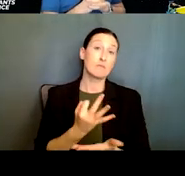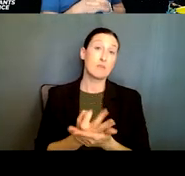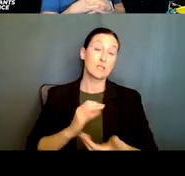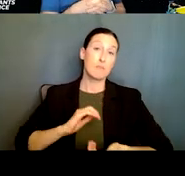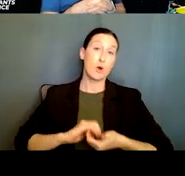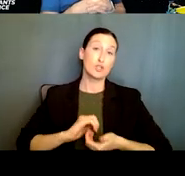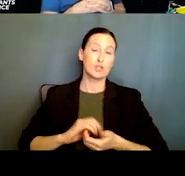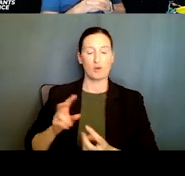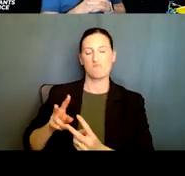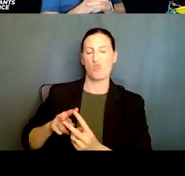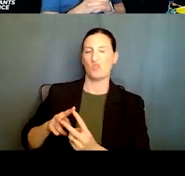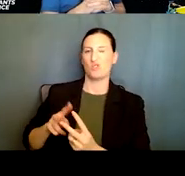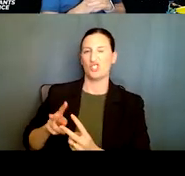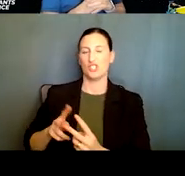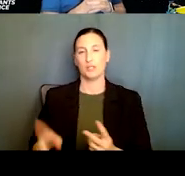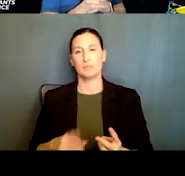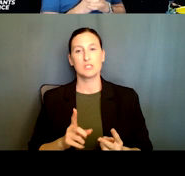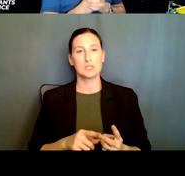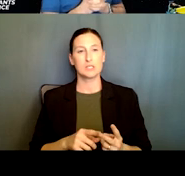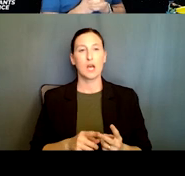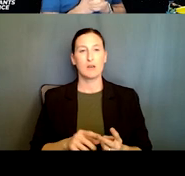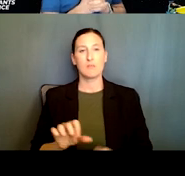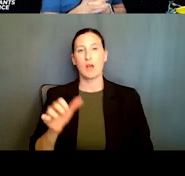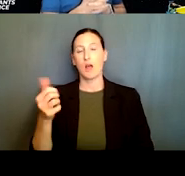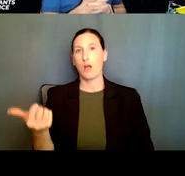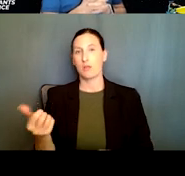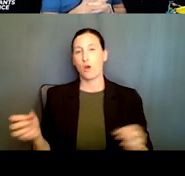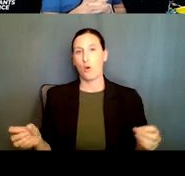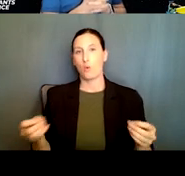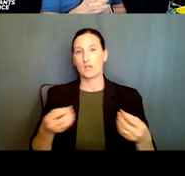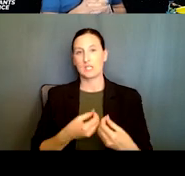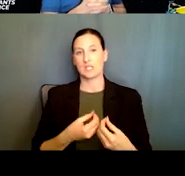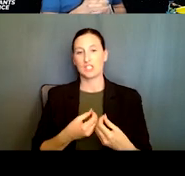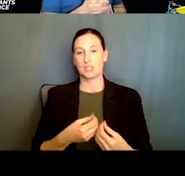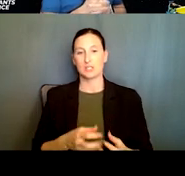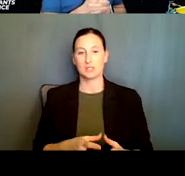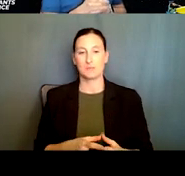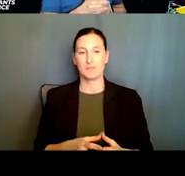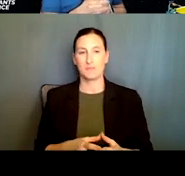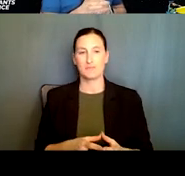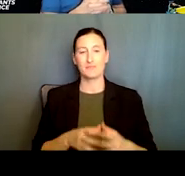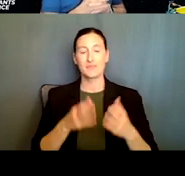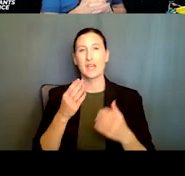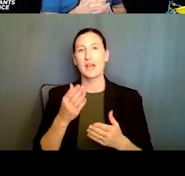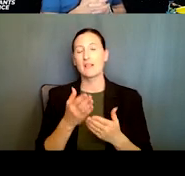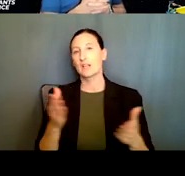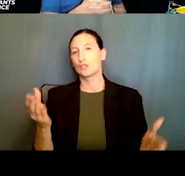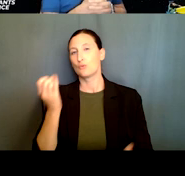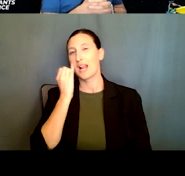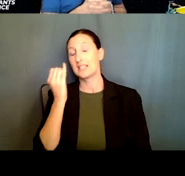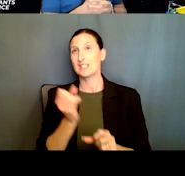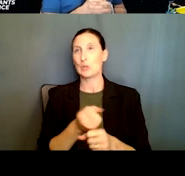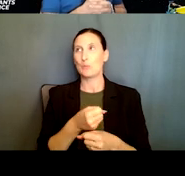and, uh, virtual organizations and programs. So again, the general idea is to create a network of networks,